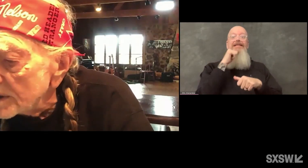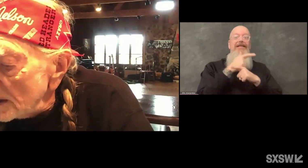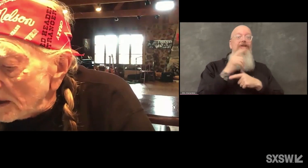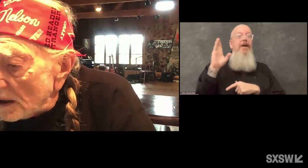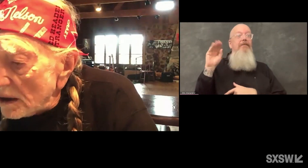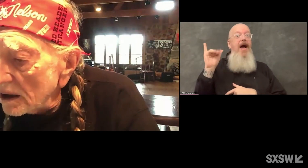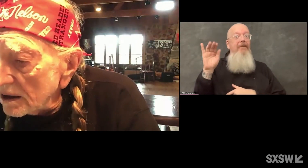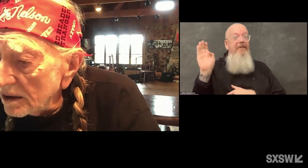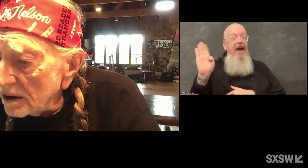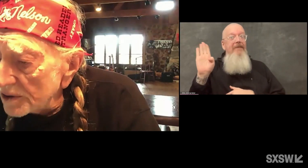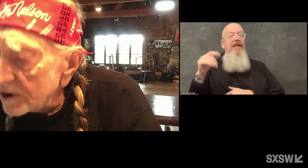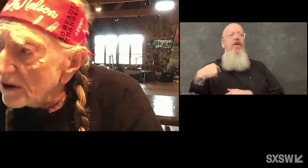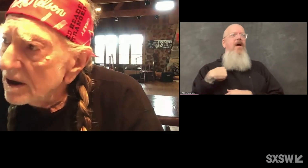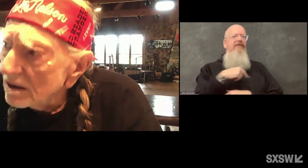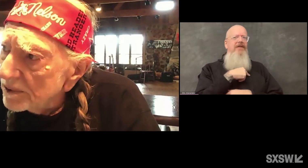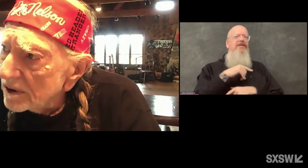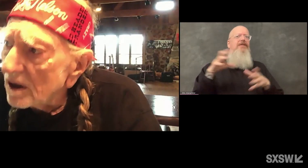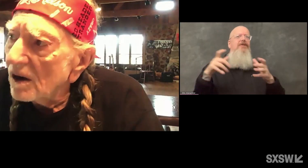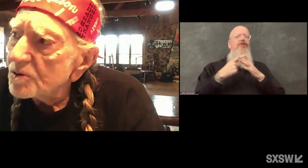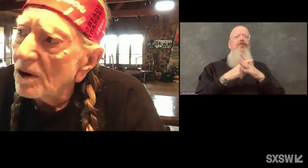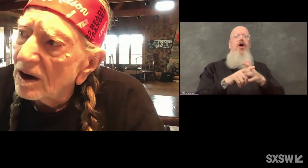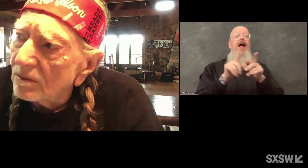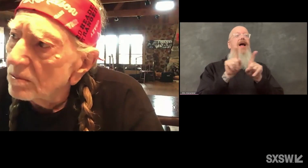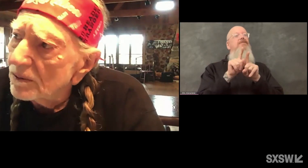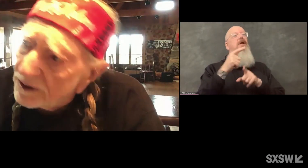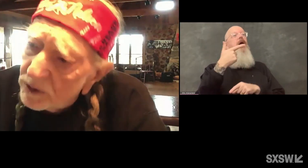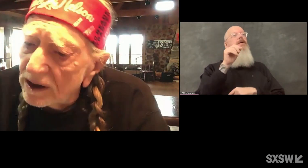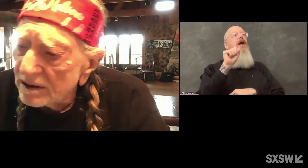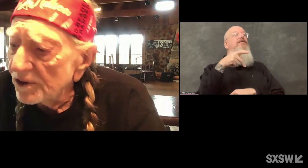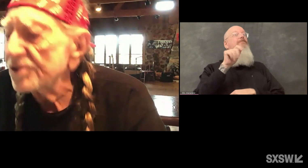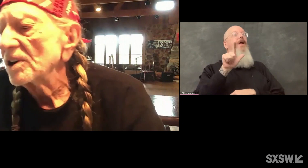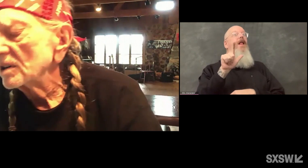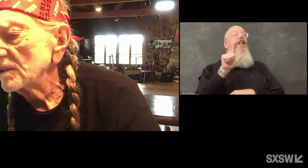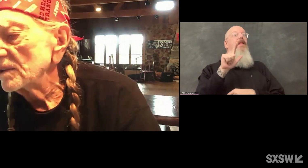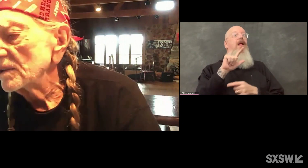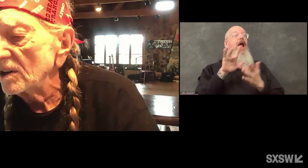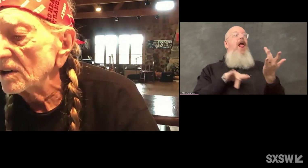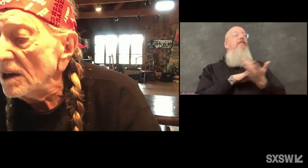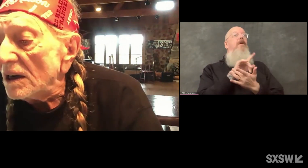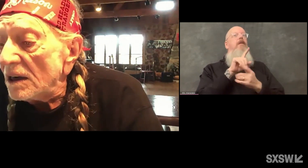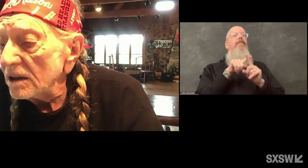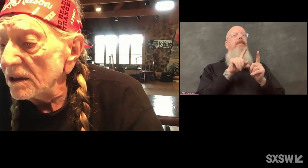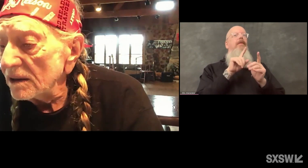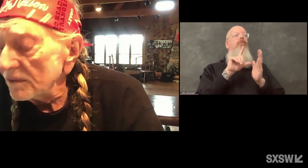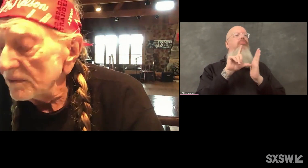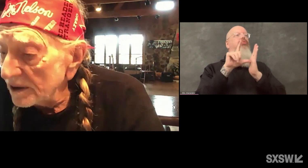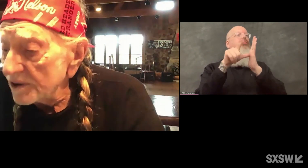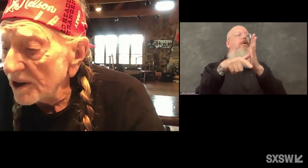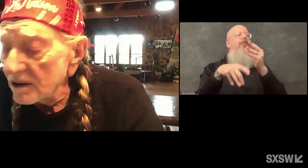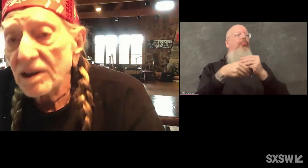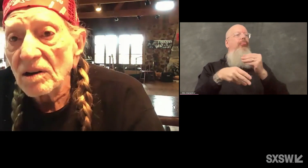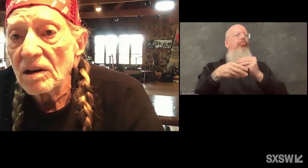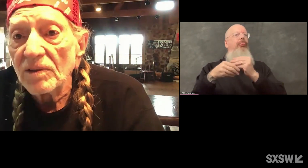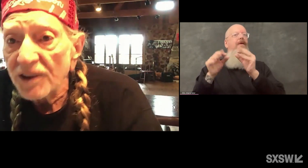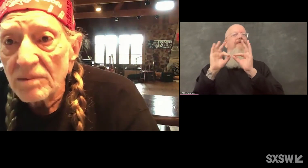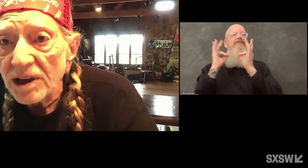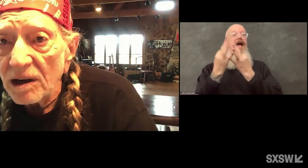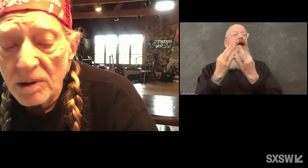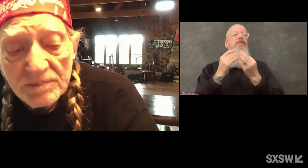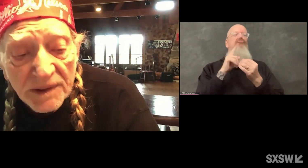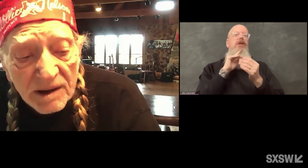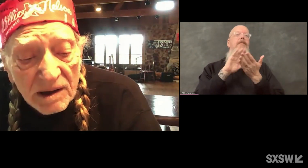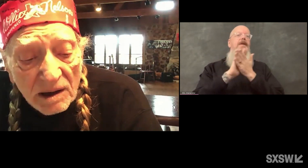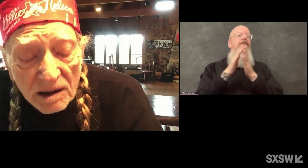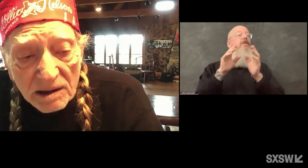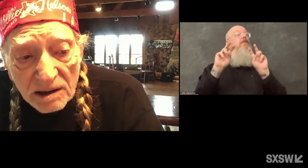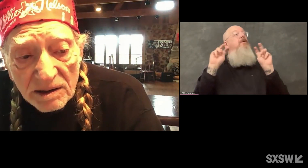and all of us. And it started out being a gospel album. And then we added this song and that song. And I decided to call it a family